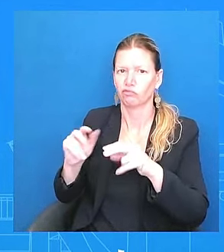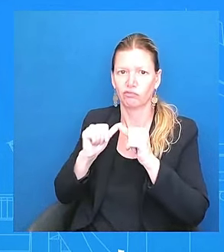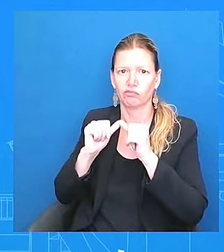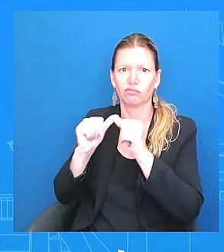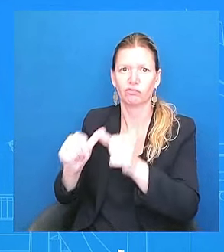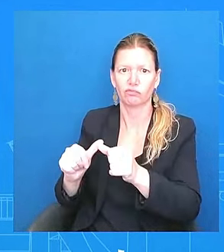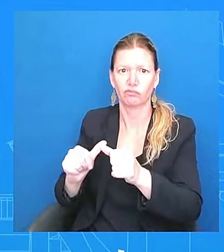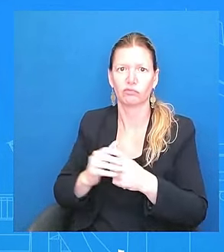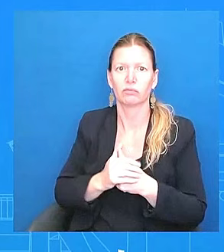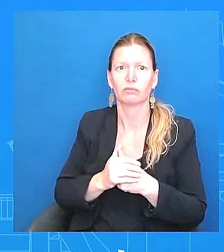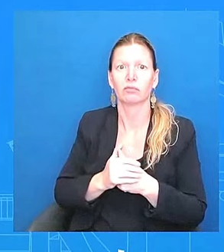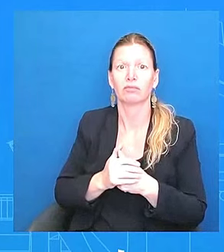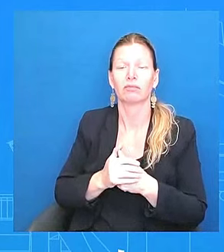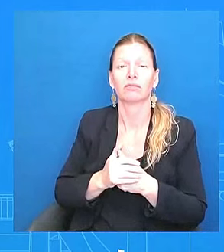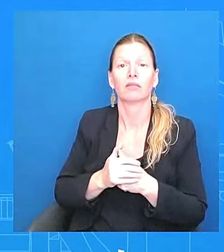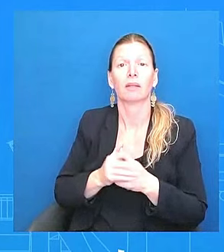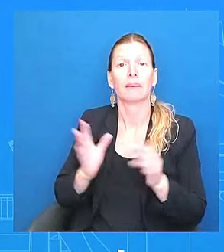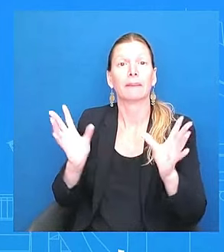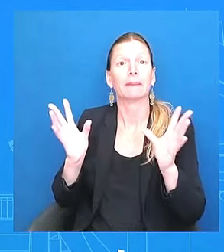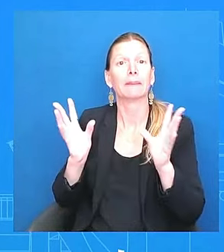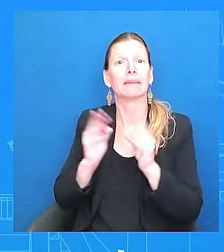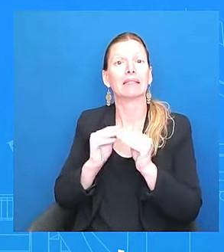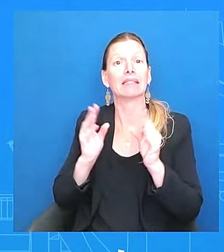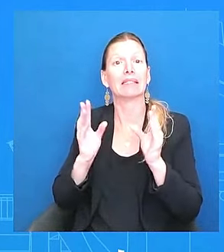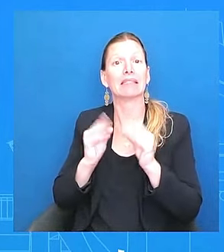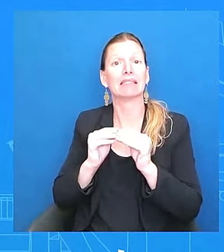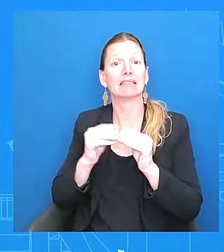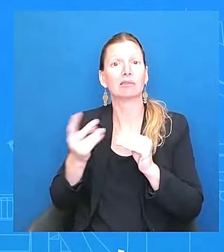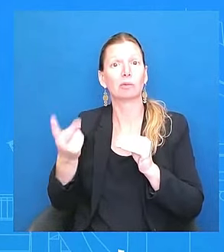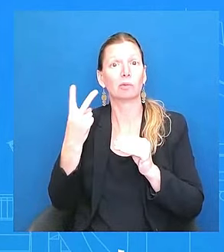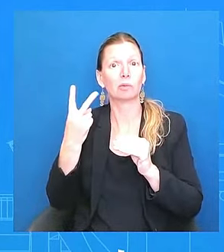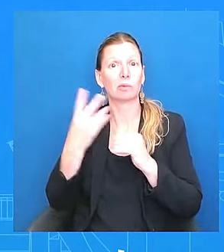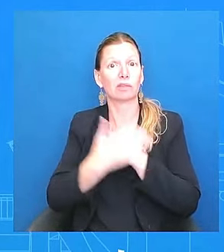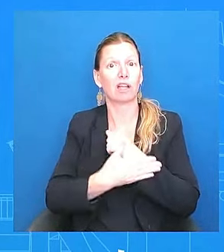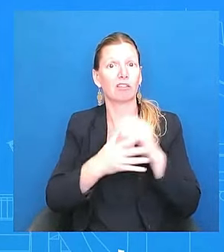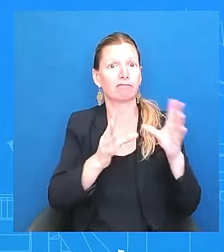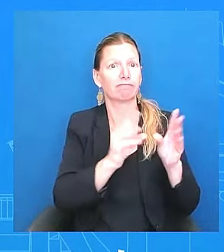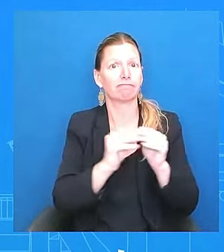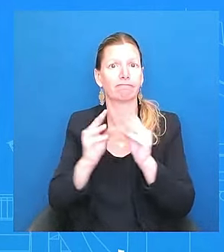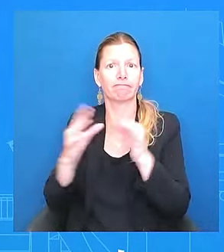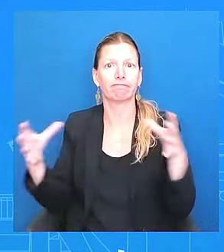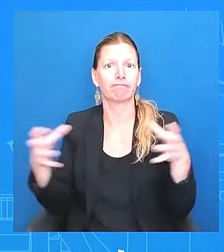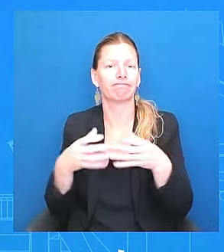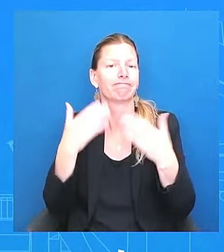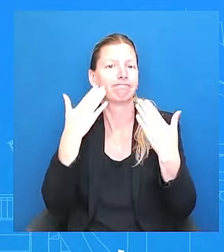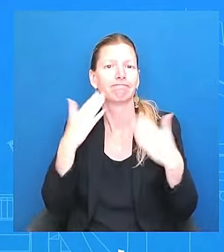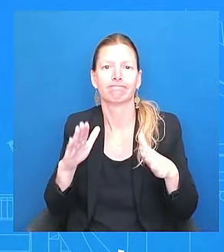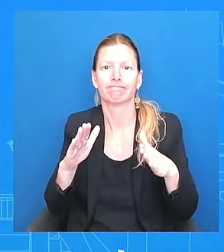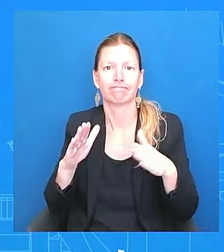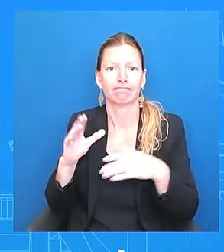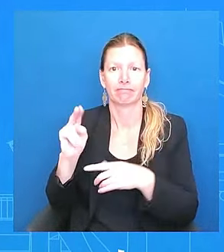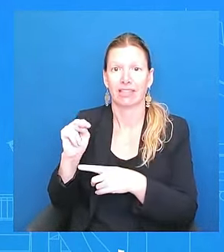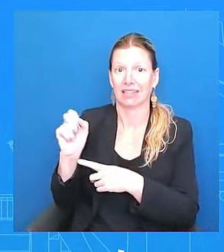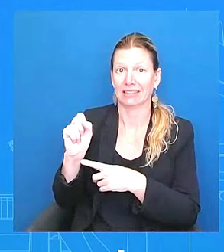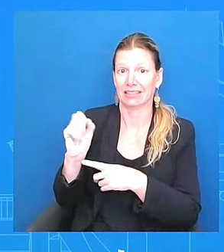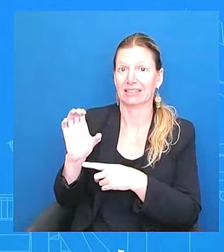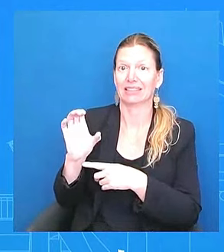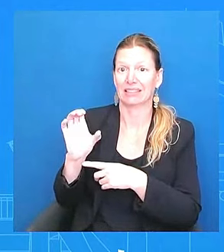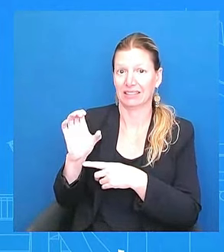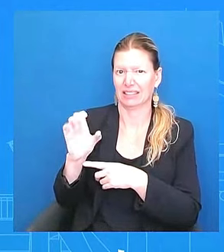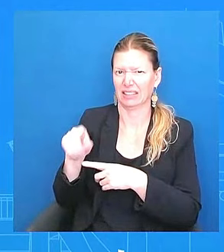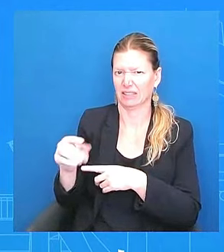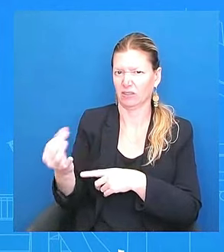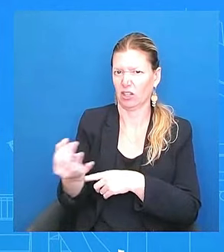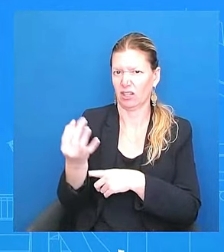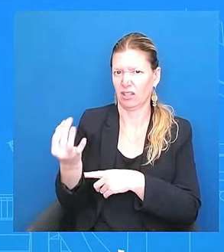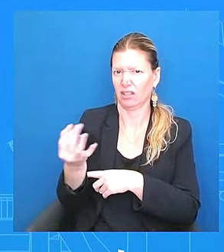read out to you at this time. I believe NSC is going to do a call on Friday to talk through what next week is going to look